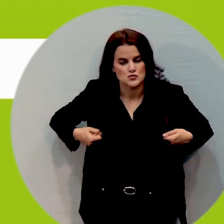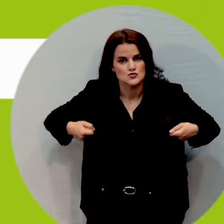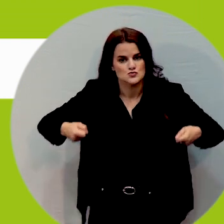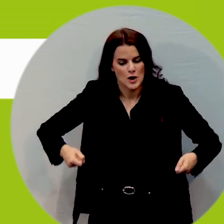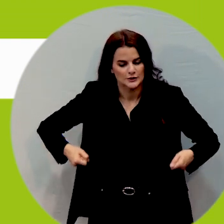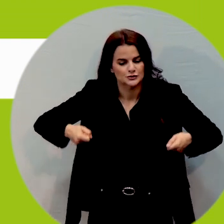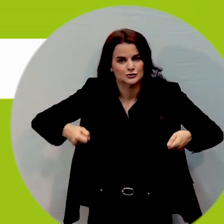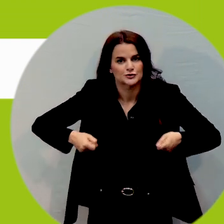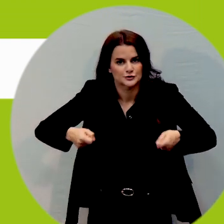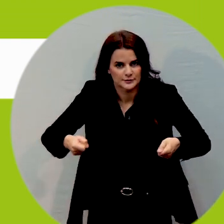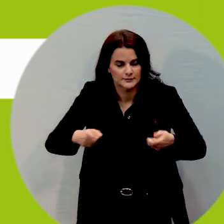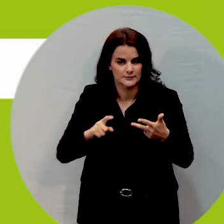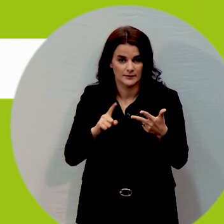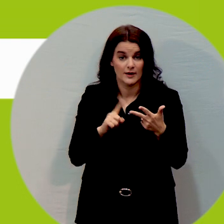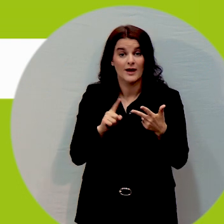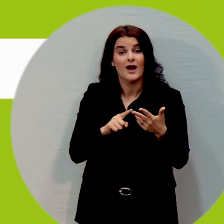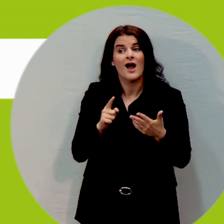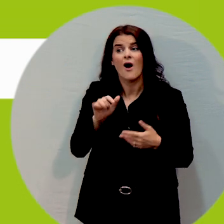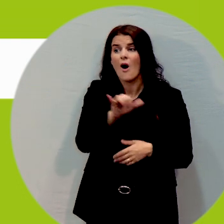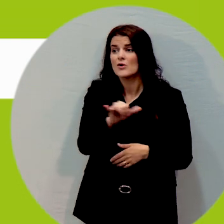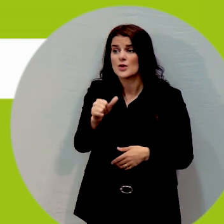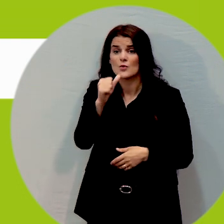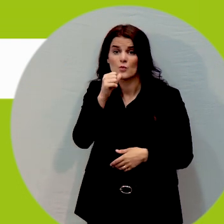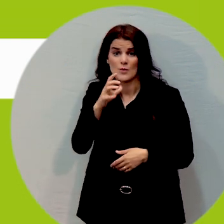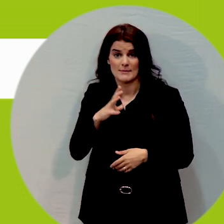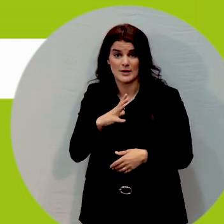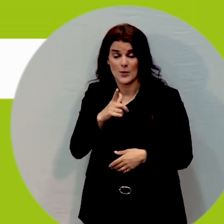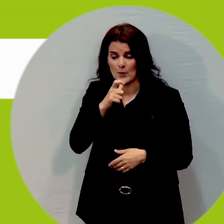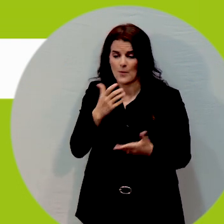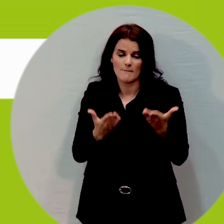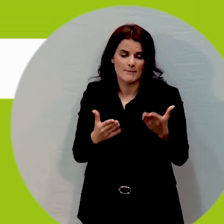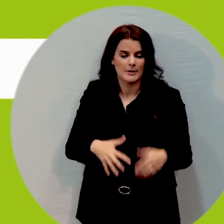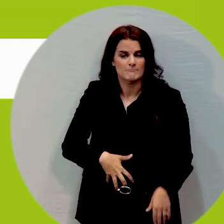And that also includes women who might be expecting.